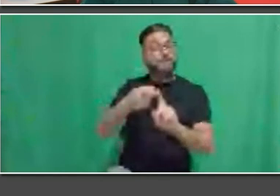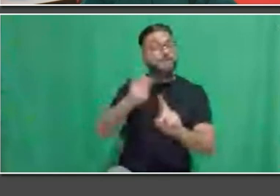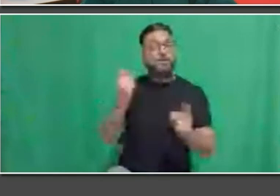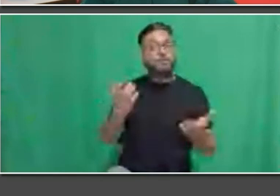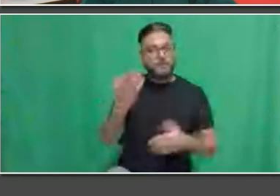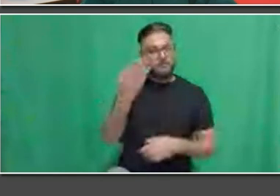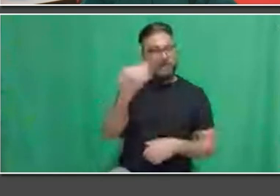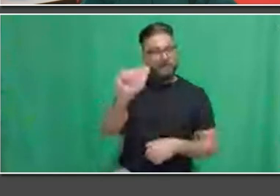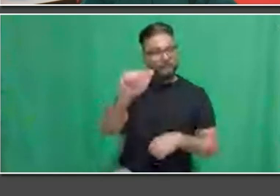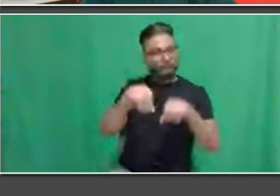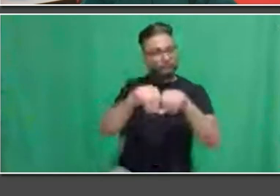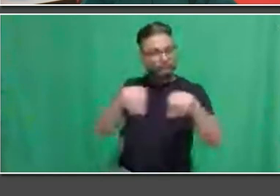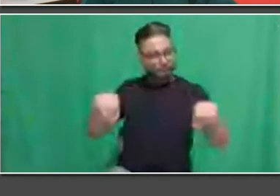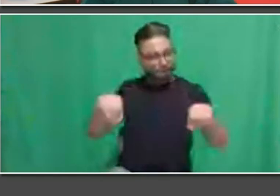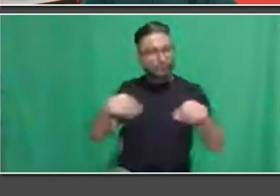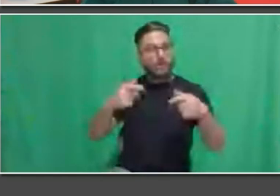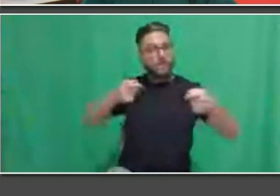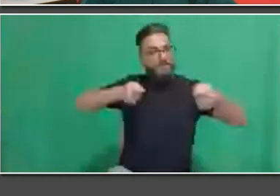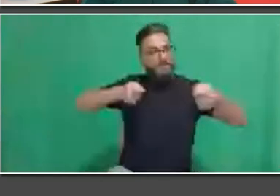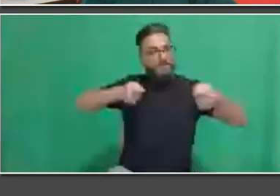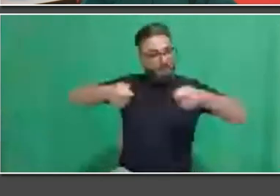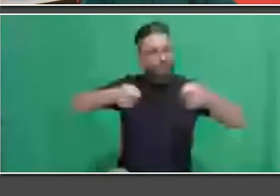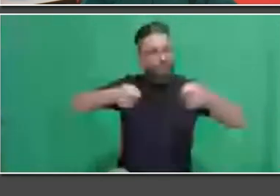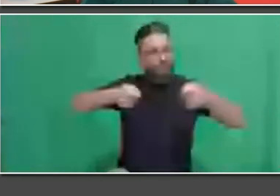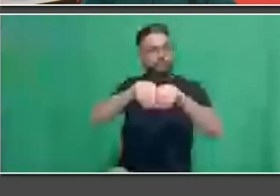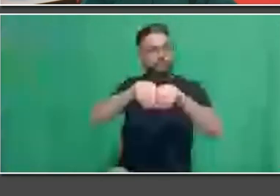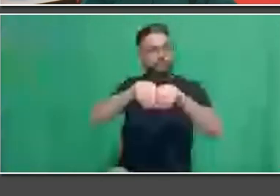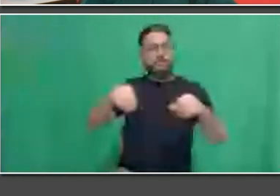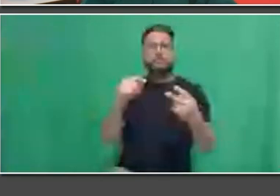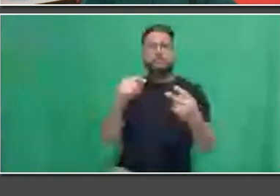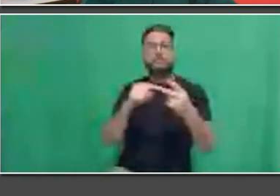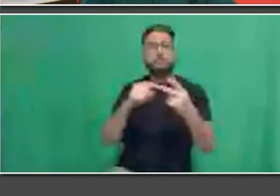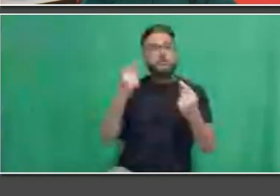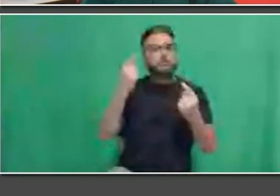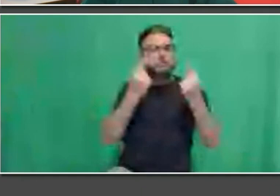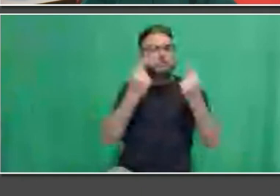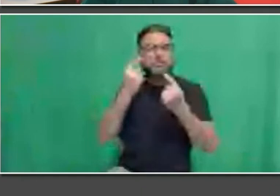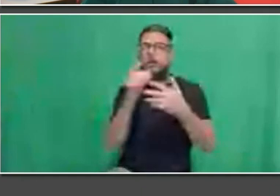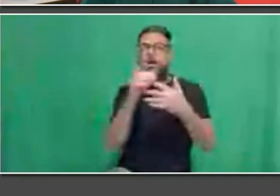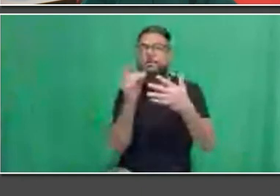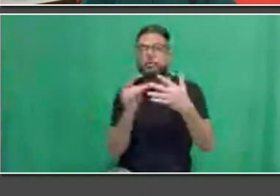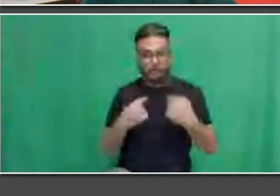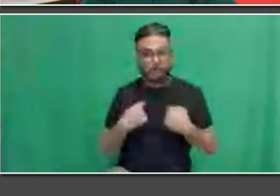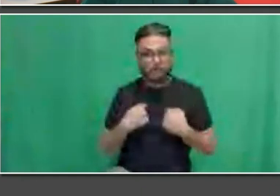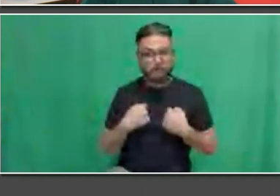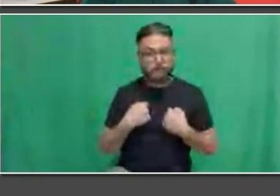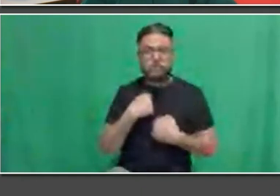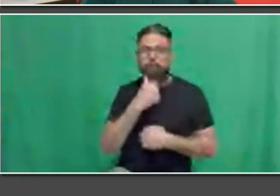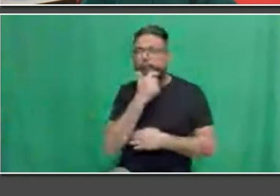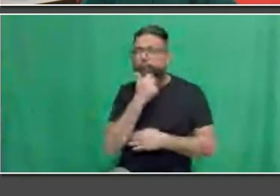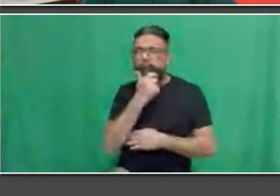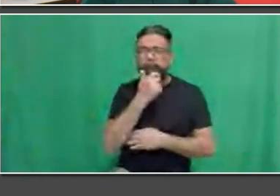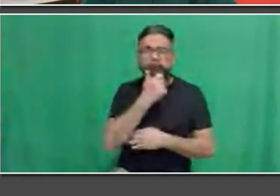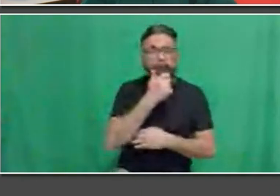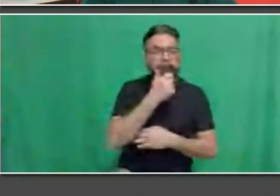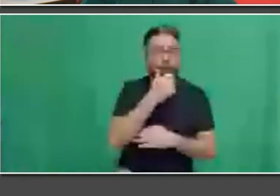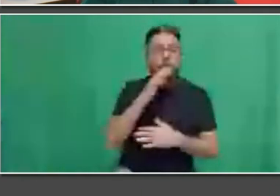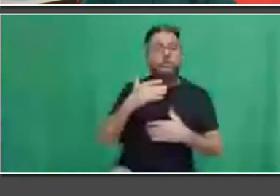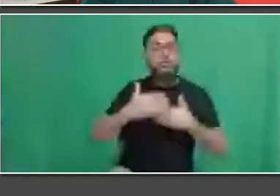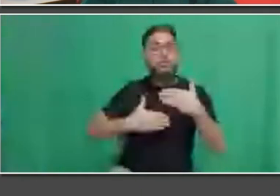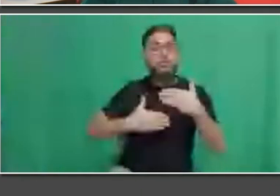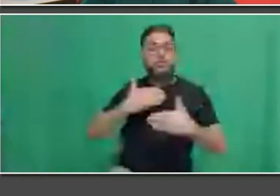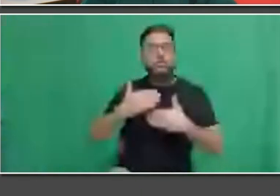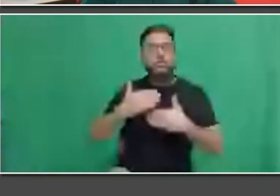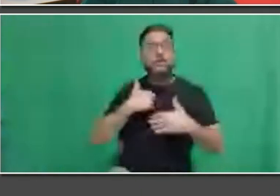I was also on the verge of proposing to my future wife, so we were both looking at starting our new lives together very soon. And obviously, choosing a place of